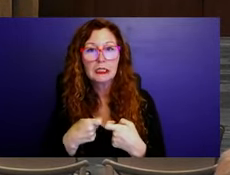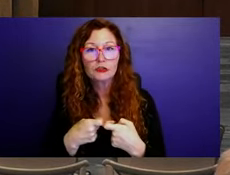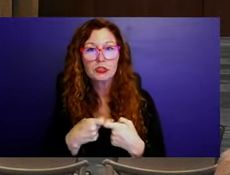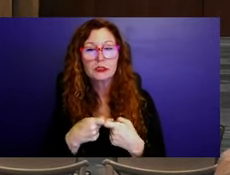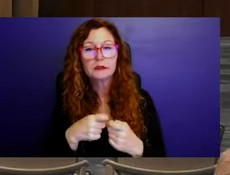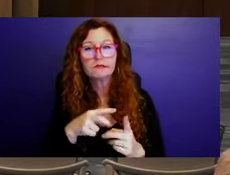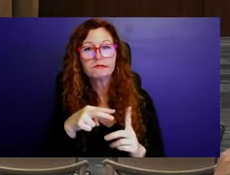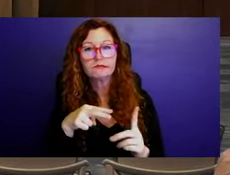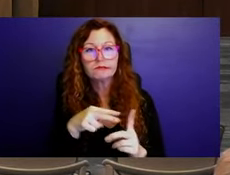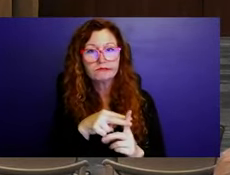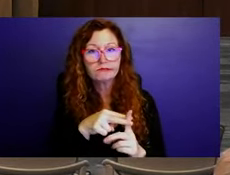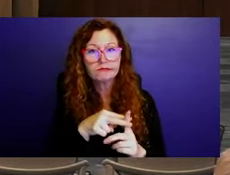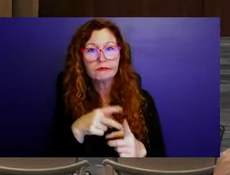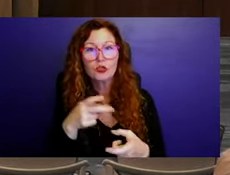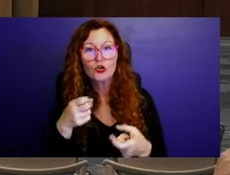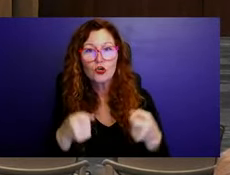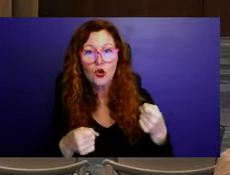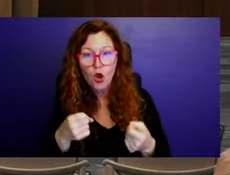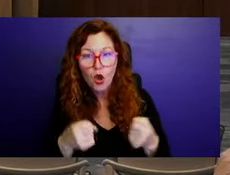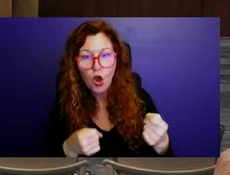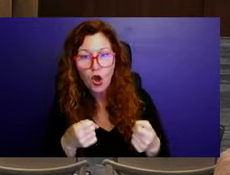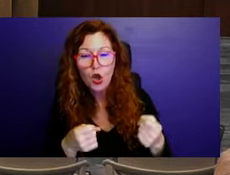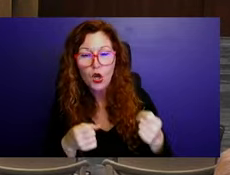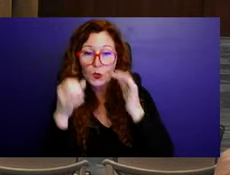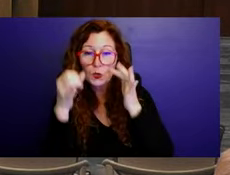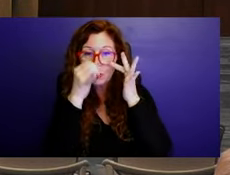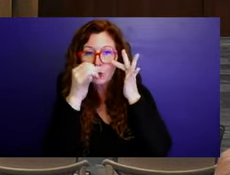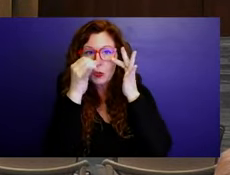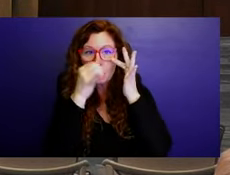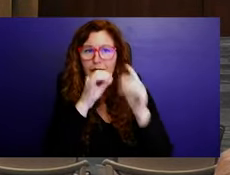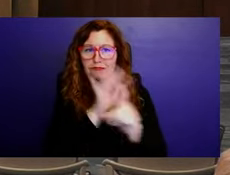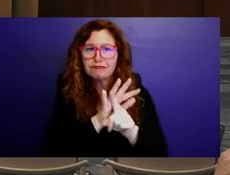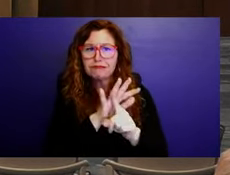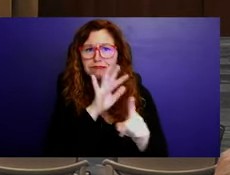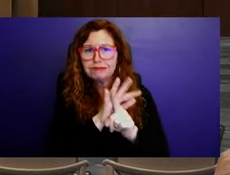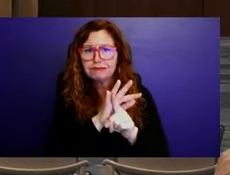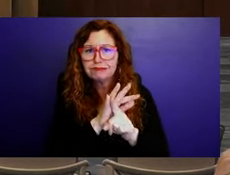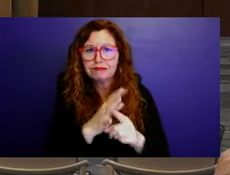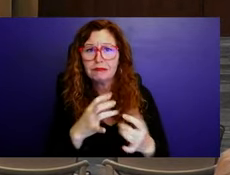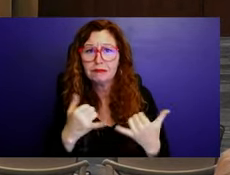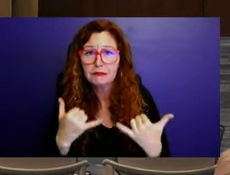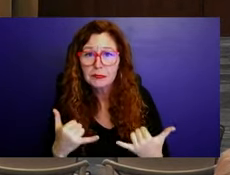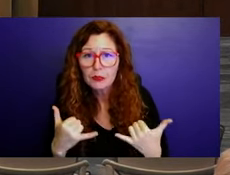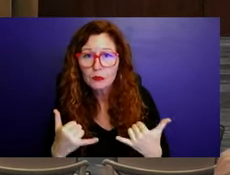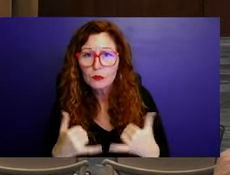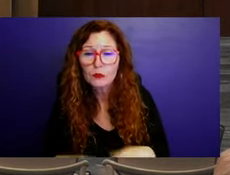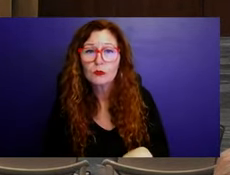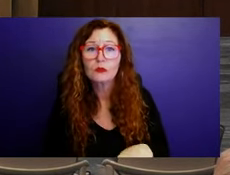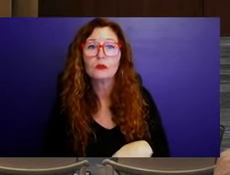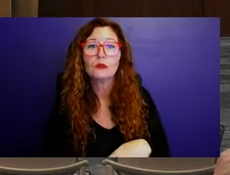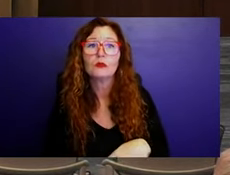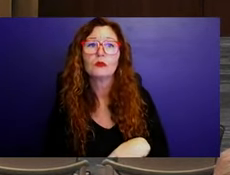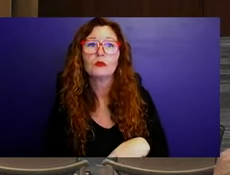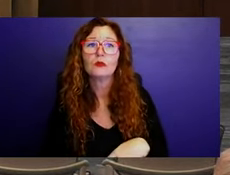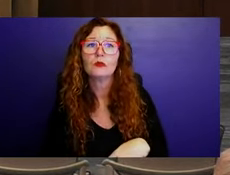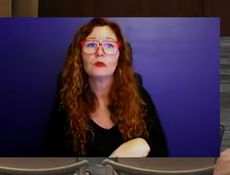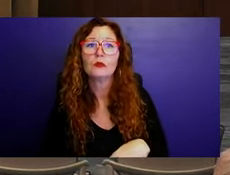modern day of going in that direction. I just wondered why that, uh,